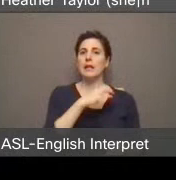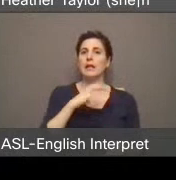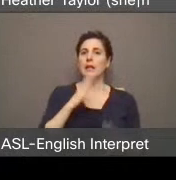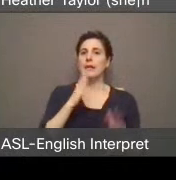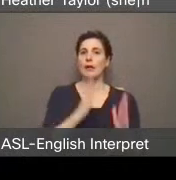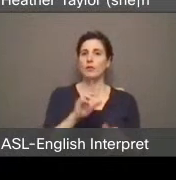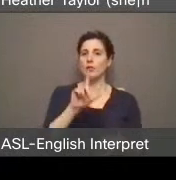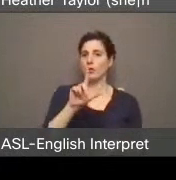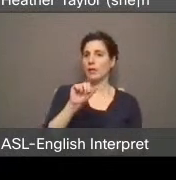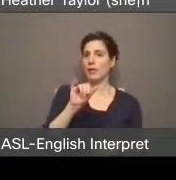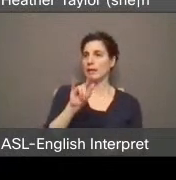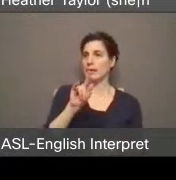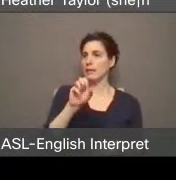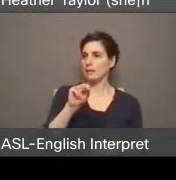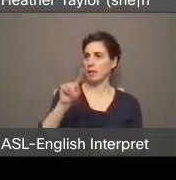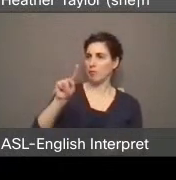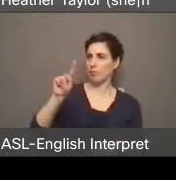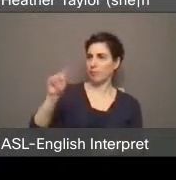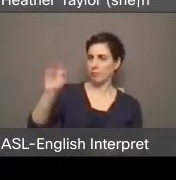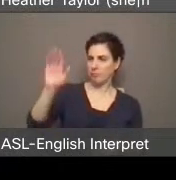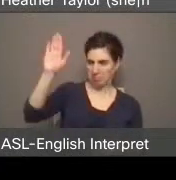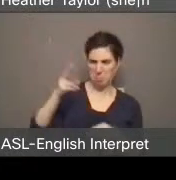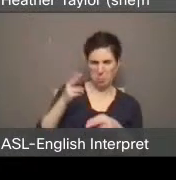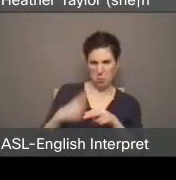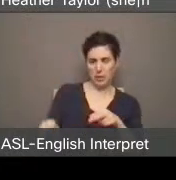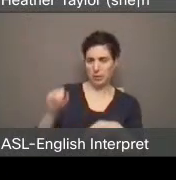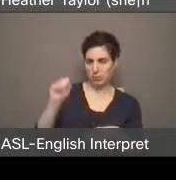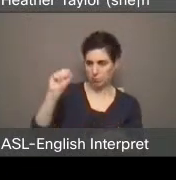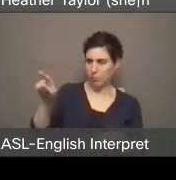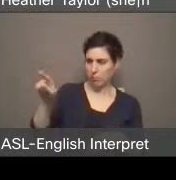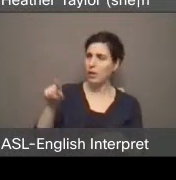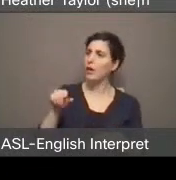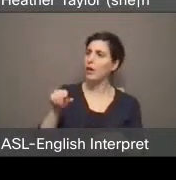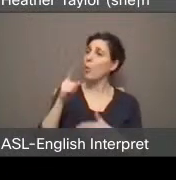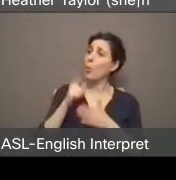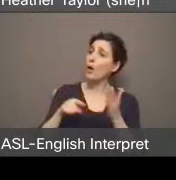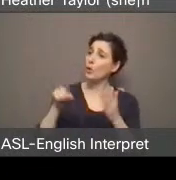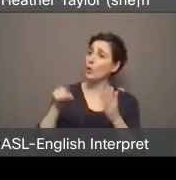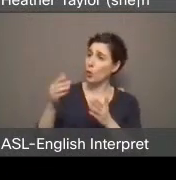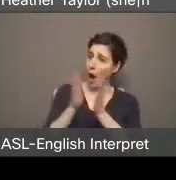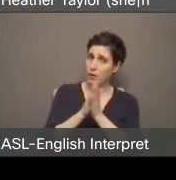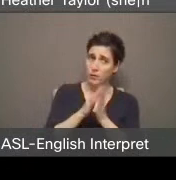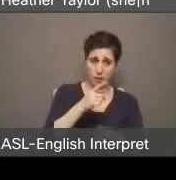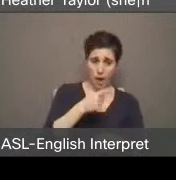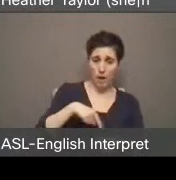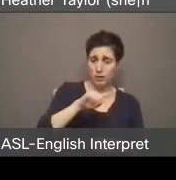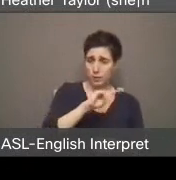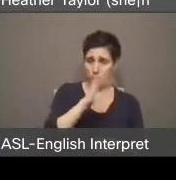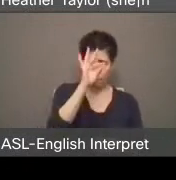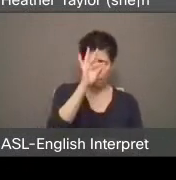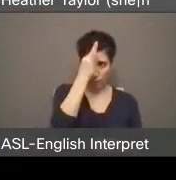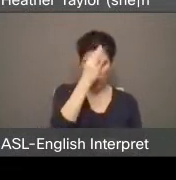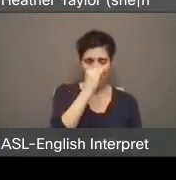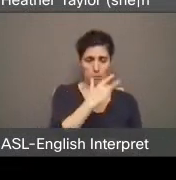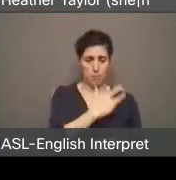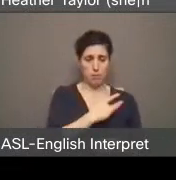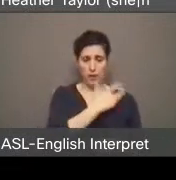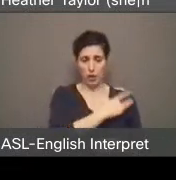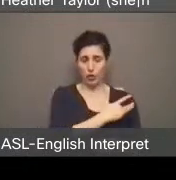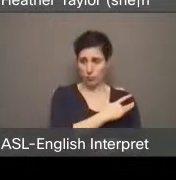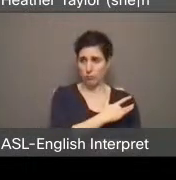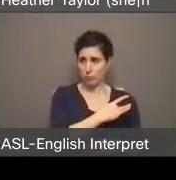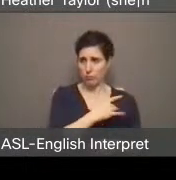very quickly framed as a question. I believe what what you're asking for us to do with the federal and provincial governments have has been